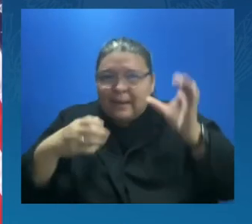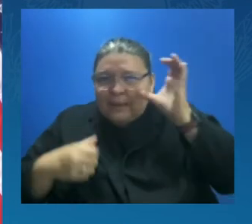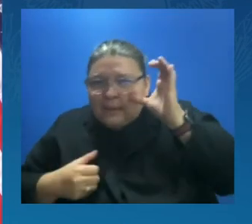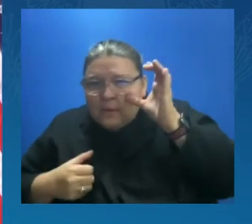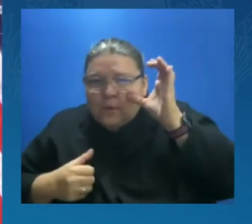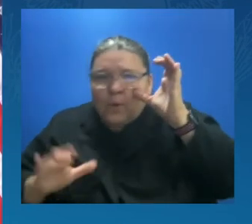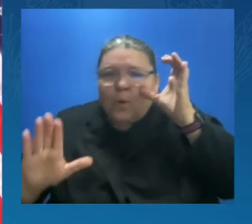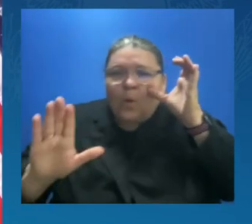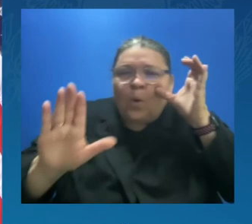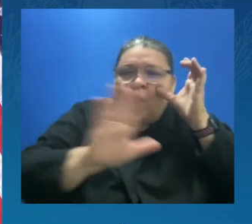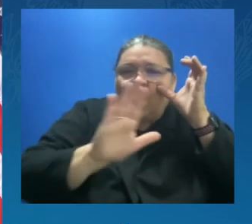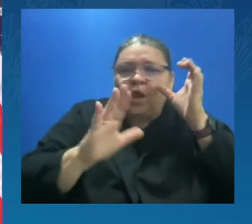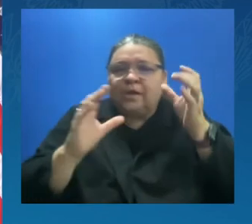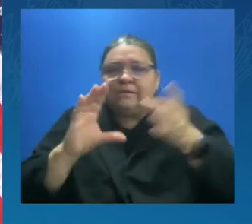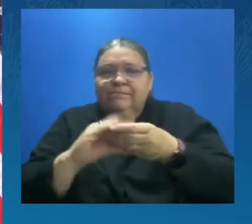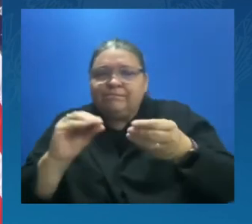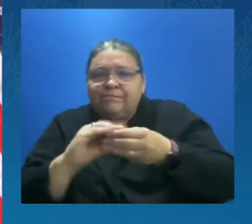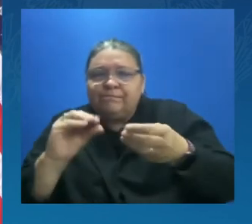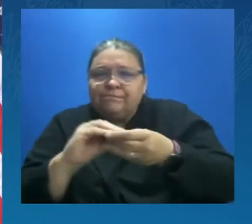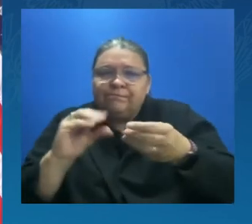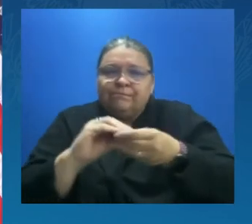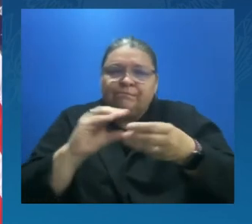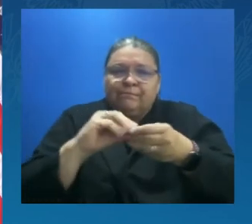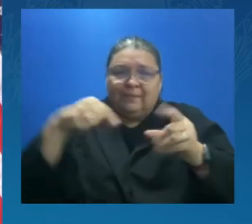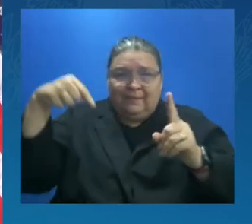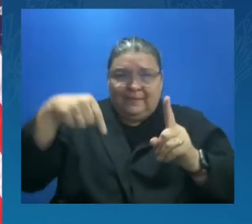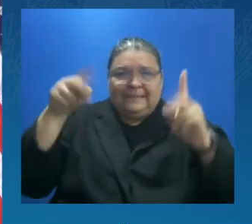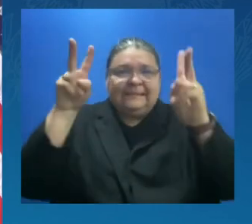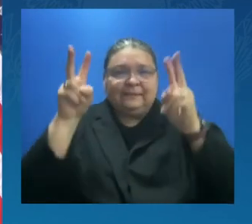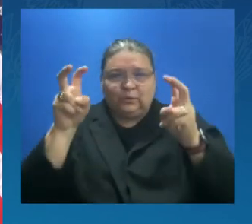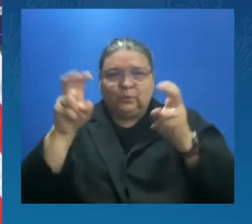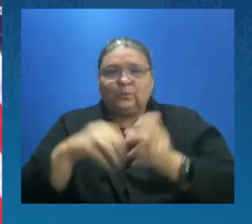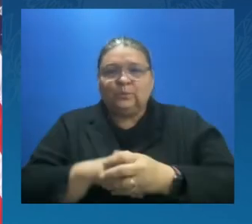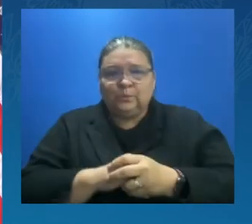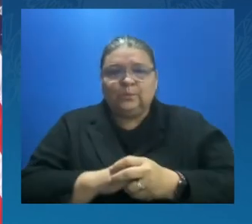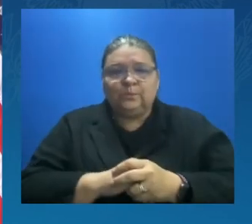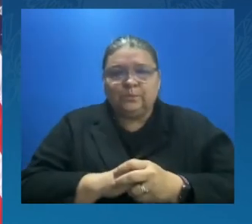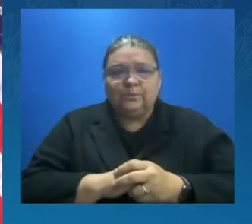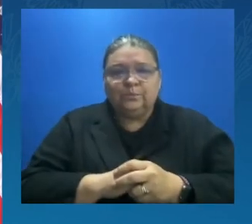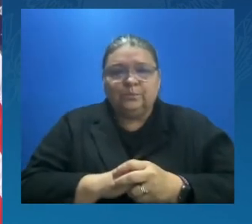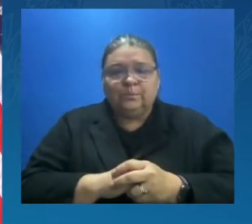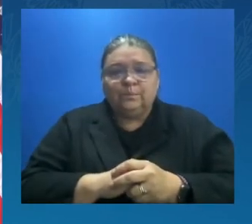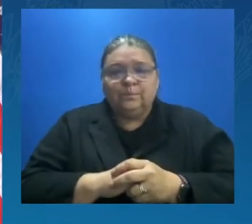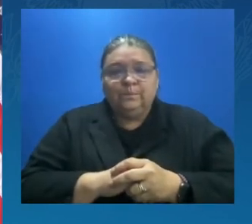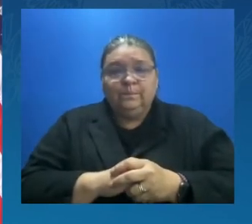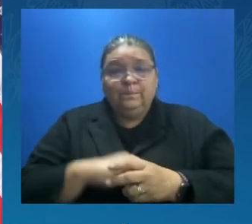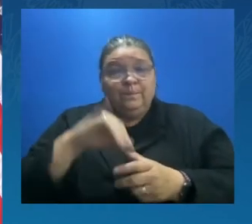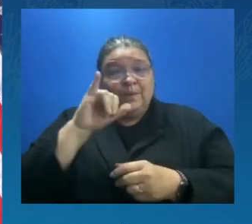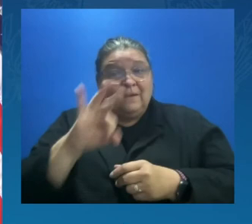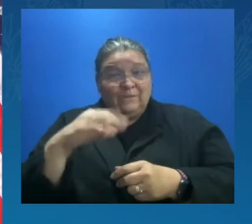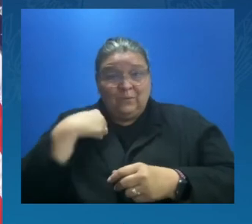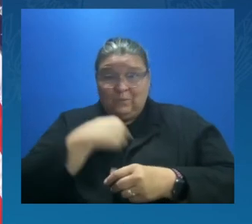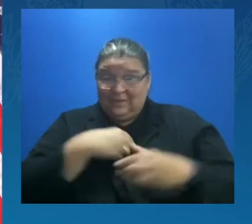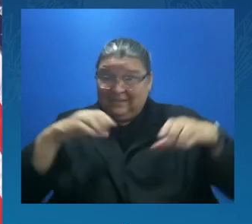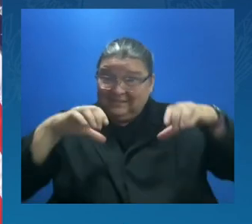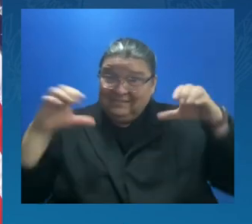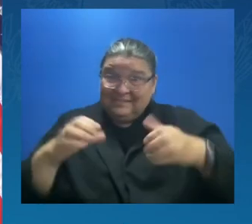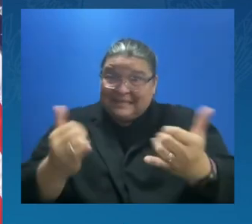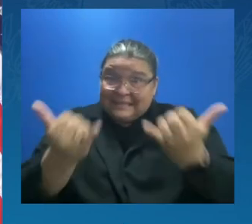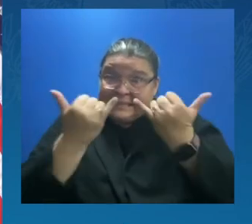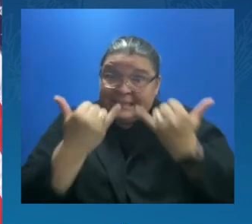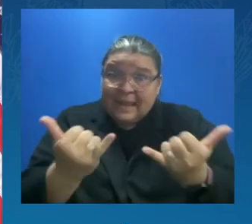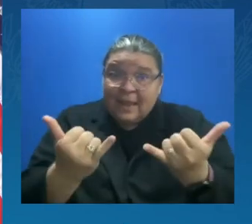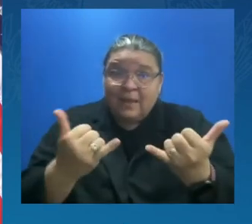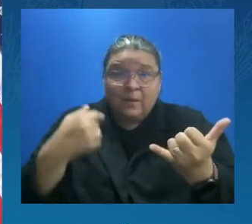If we act now, and we act together, we can protect our